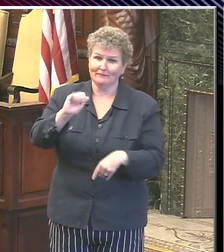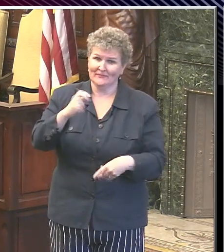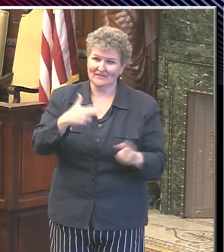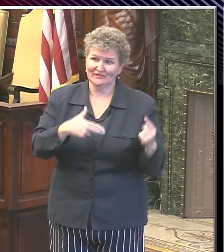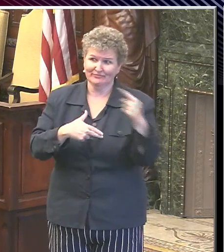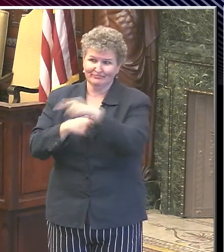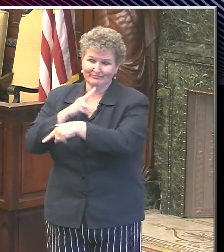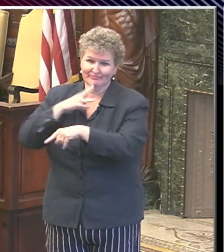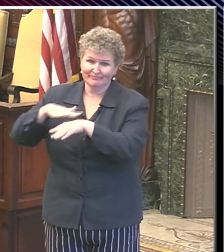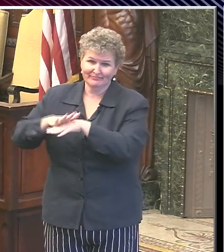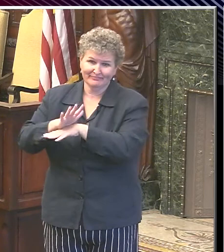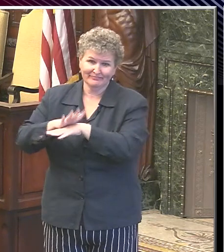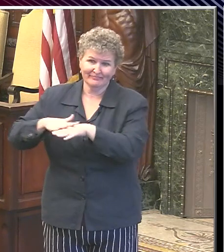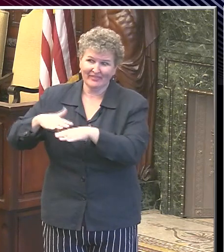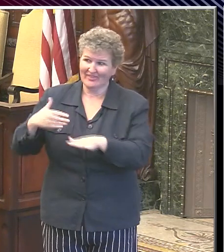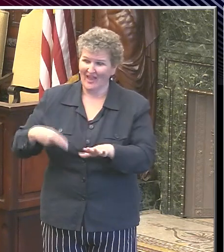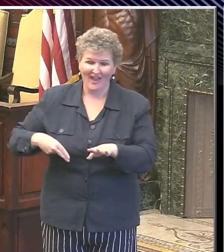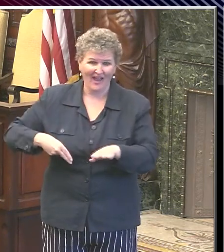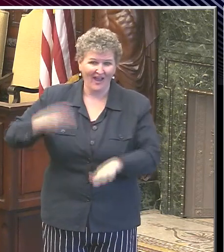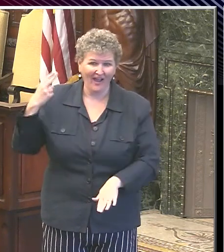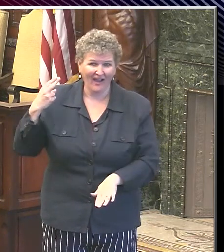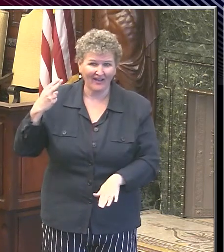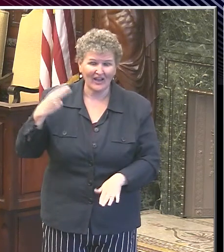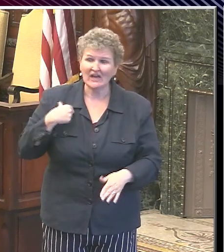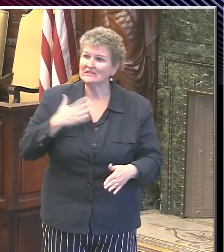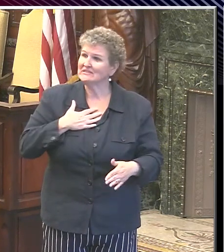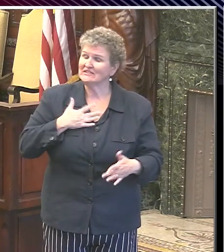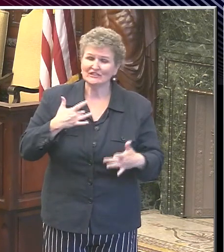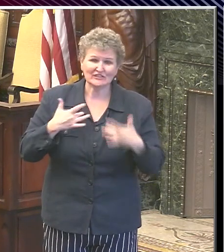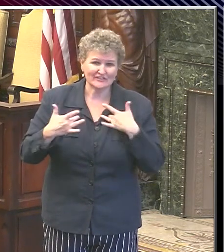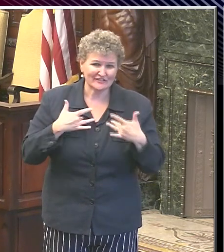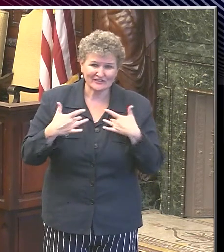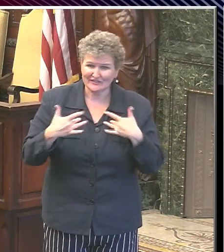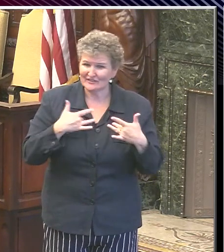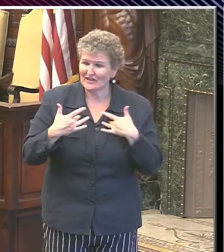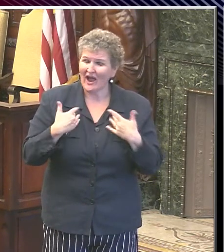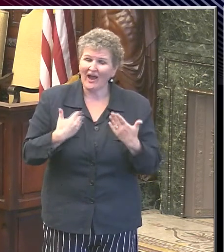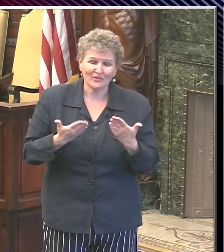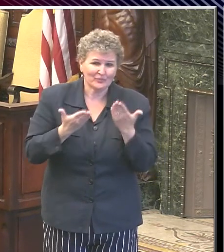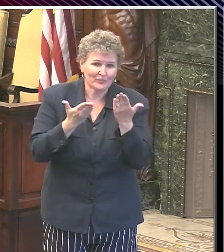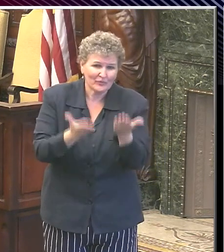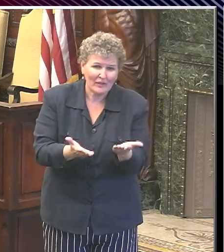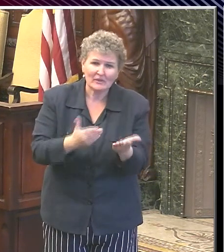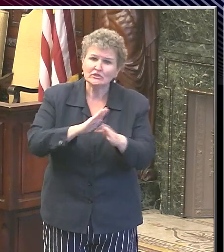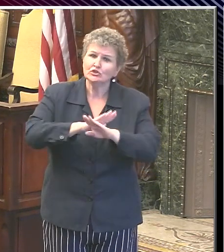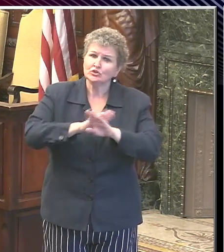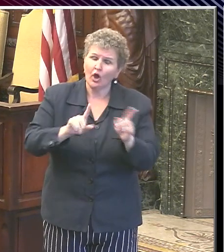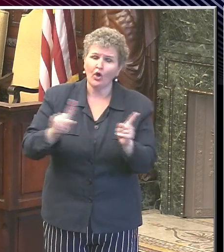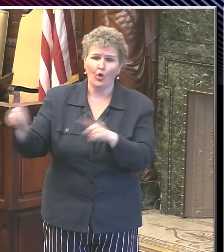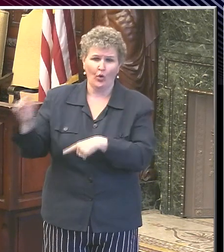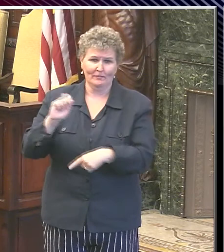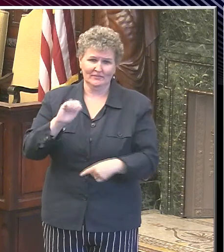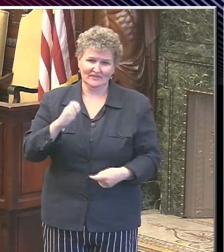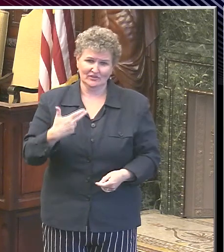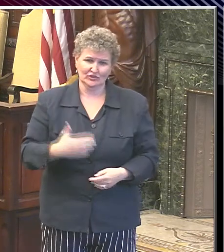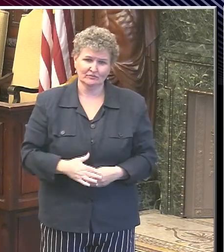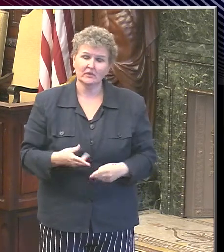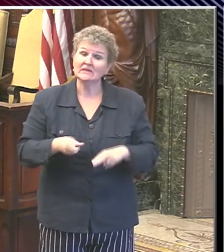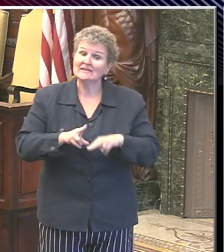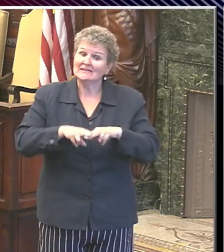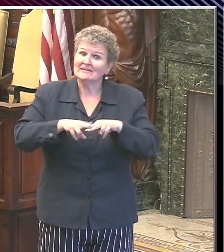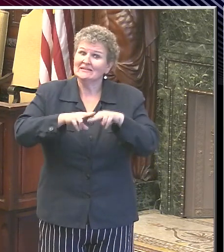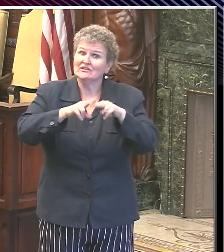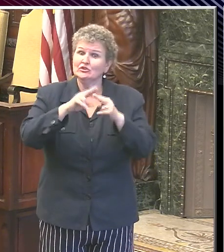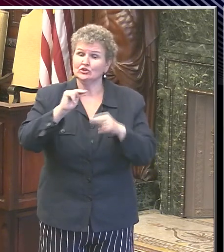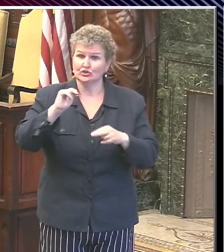that it's that high makes us concerned about that. And that's our recommendations based upon that. I've also noted that where we're seeing increases in New